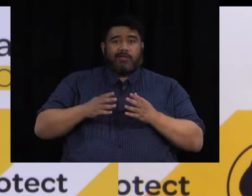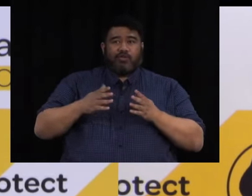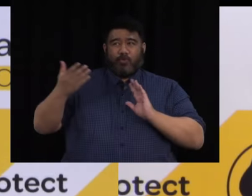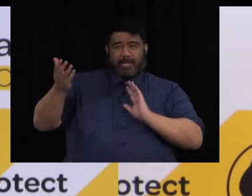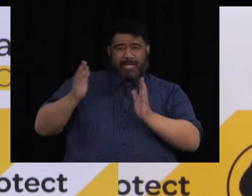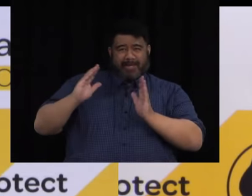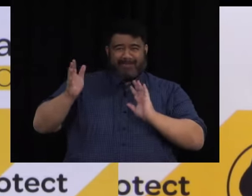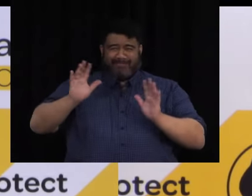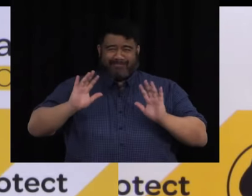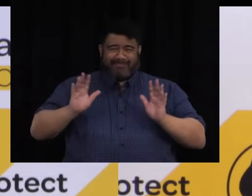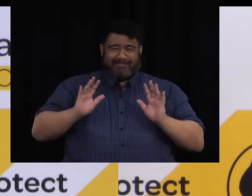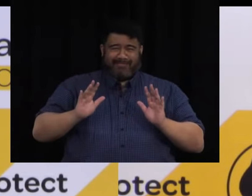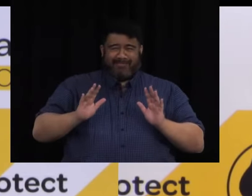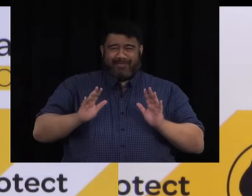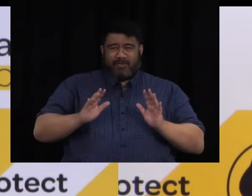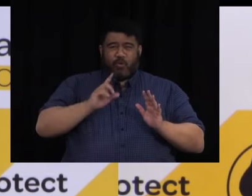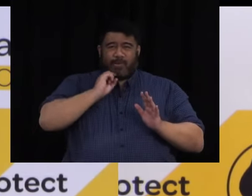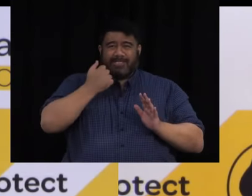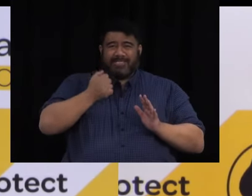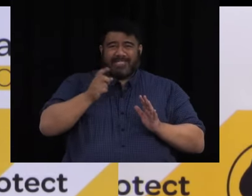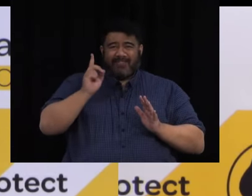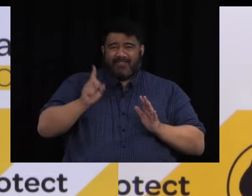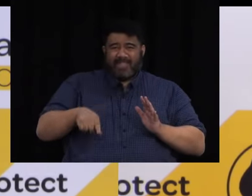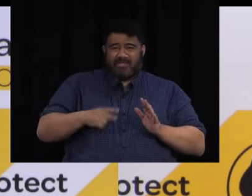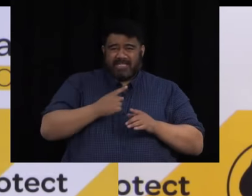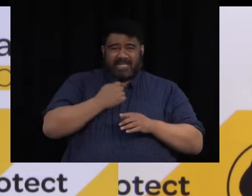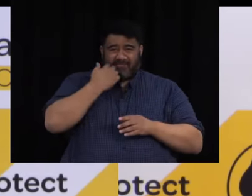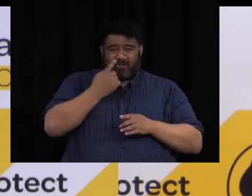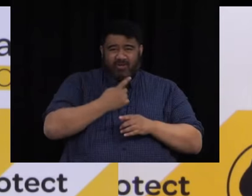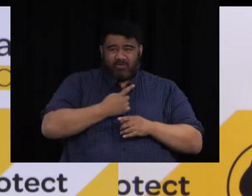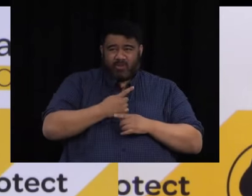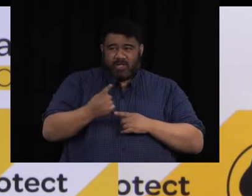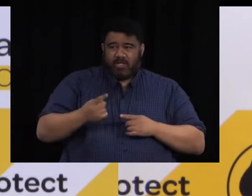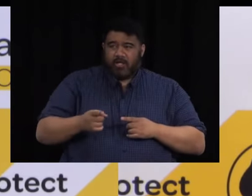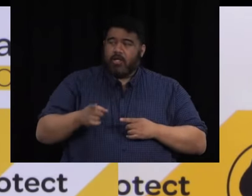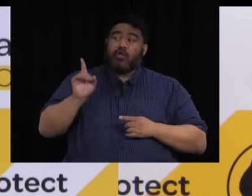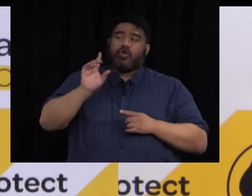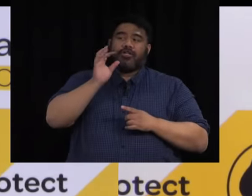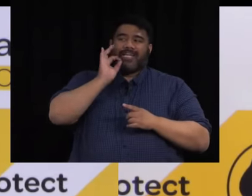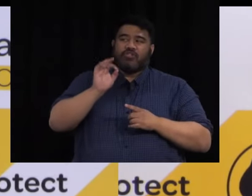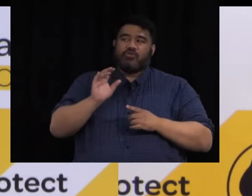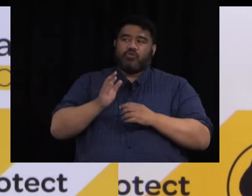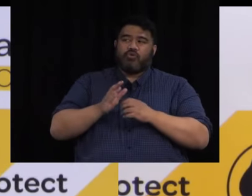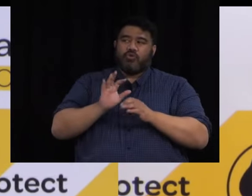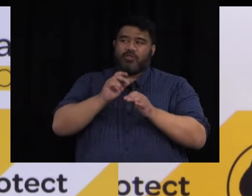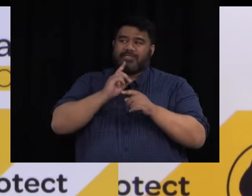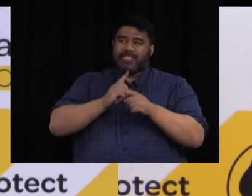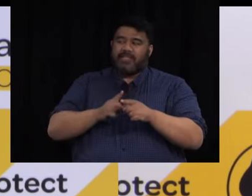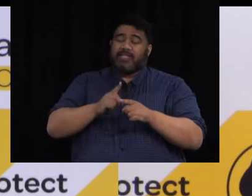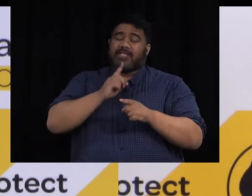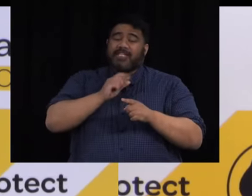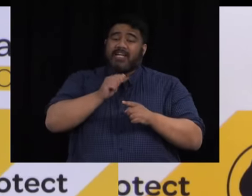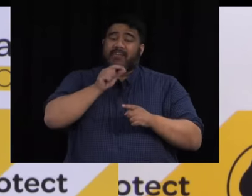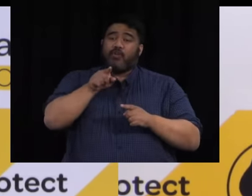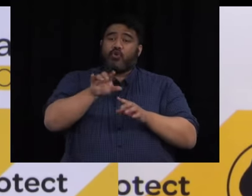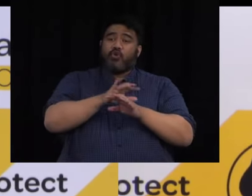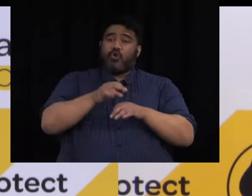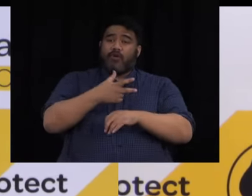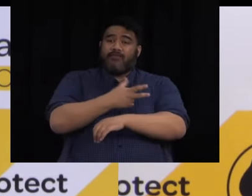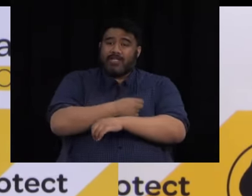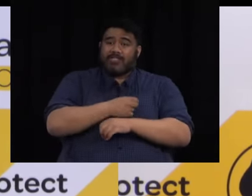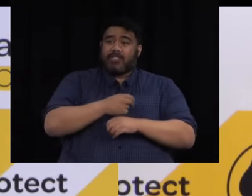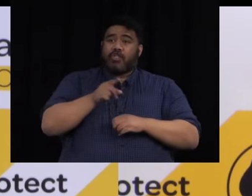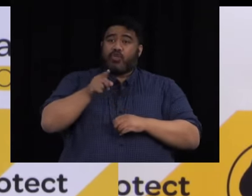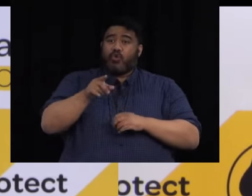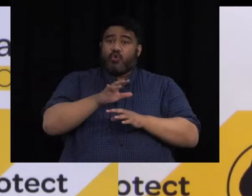population that is what we would be dealing with. That's not what National is proposing though. They're saying you're unvaccinated and you're not a QE citizen or resident and wouldn't be able to